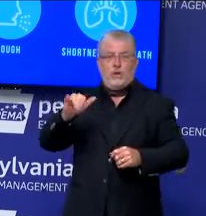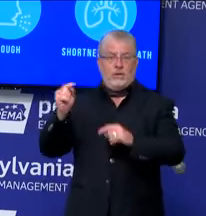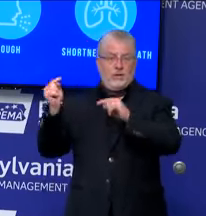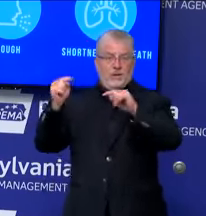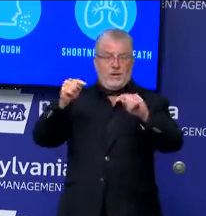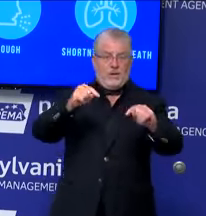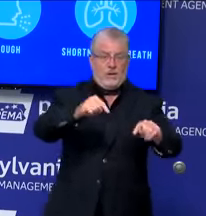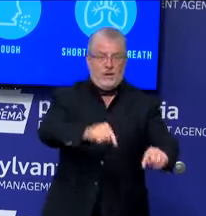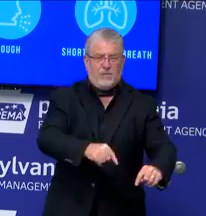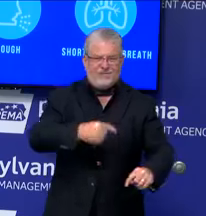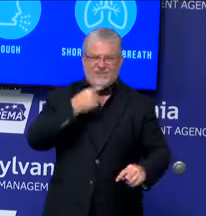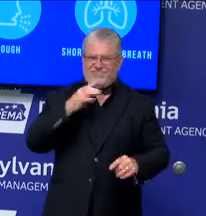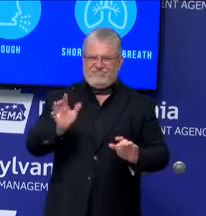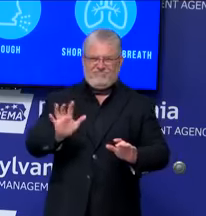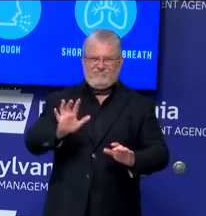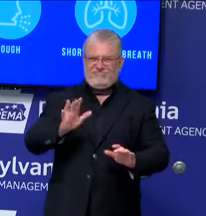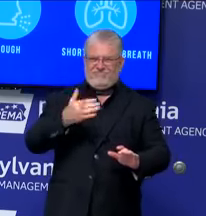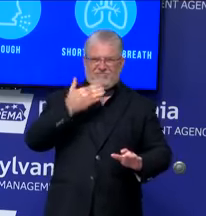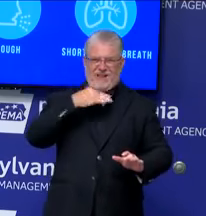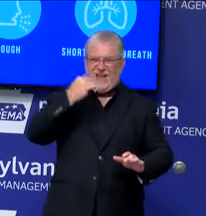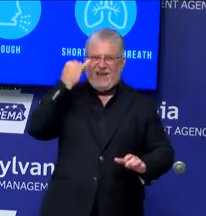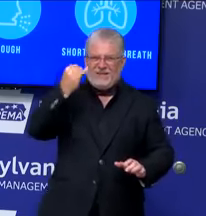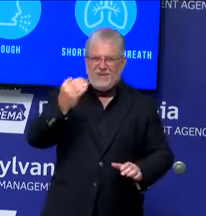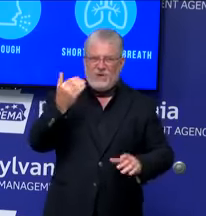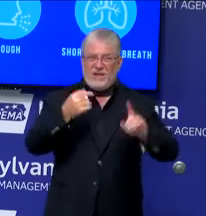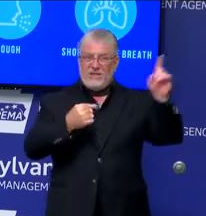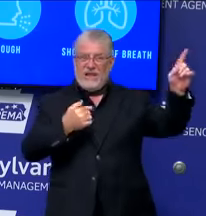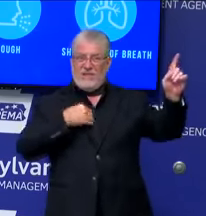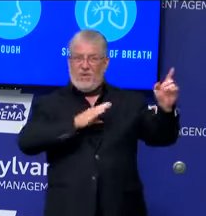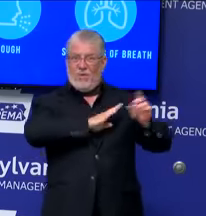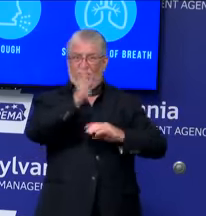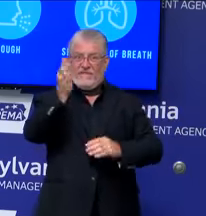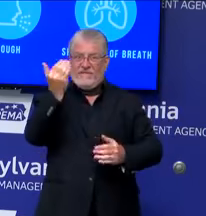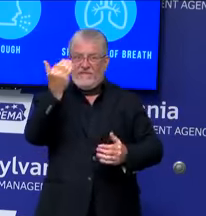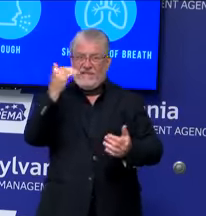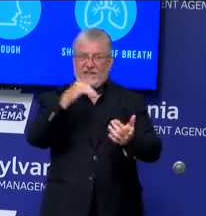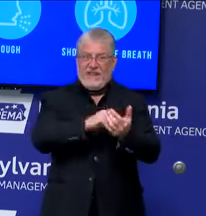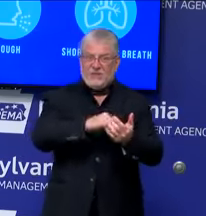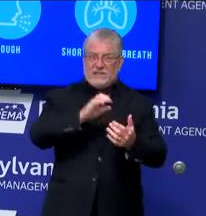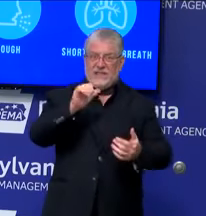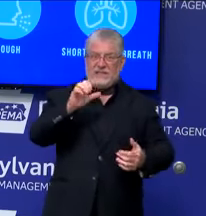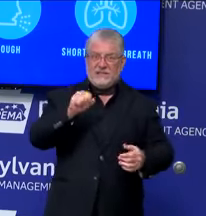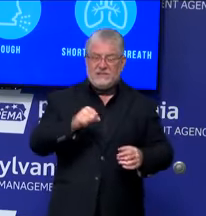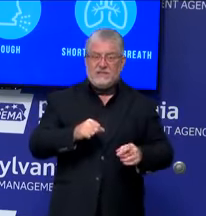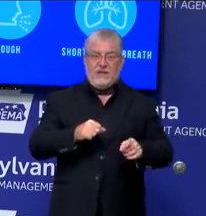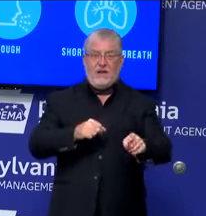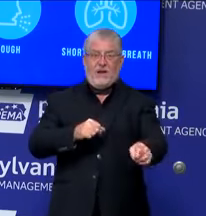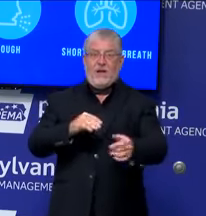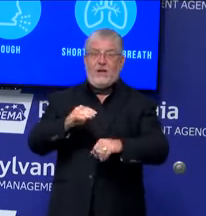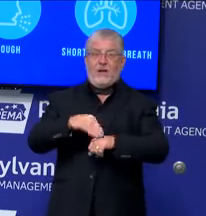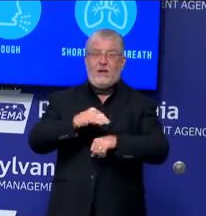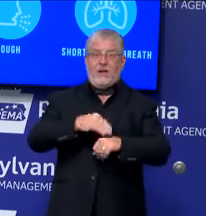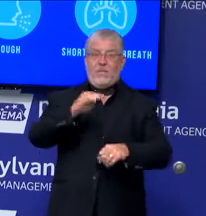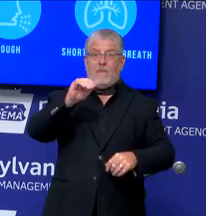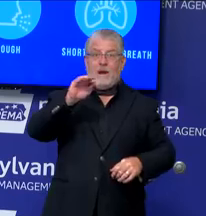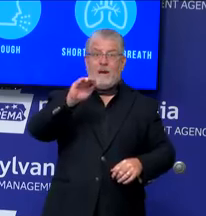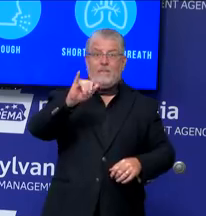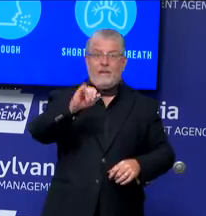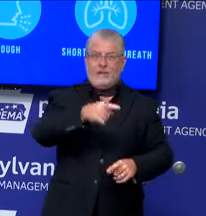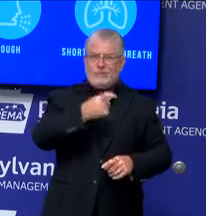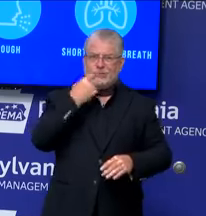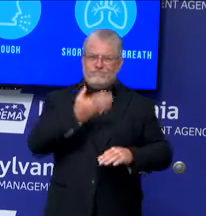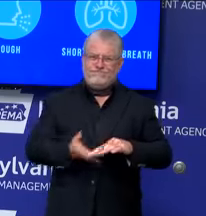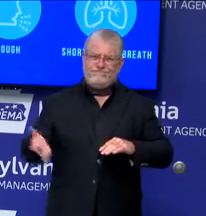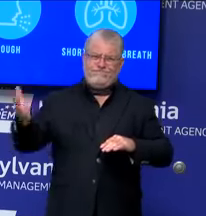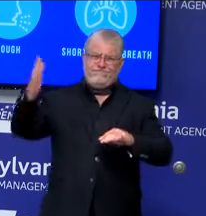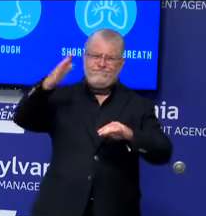Miami-Dade in the last days jumped to 3,037 cases to a total of 110,352, which dwarfs the Pennsylvania State